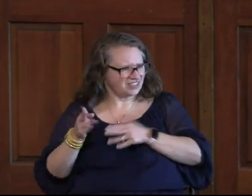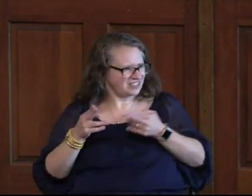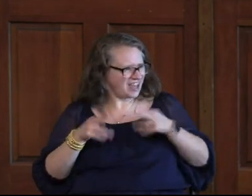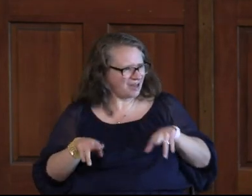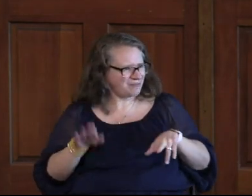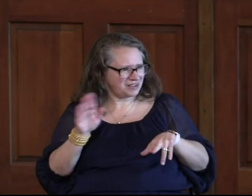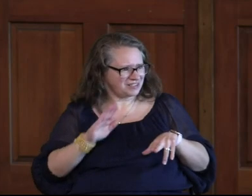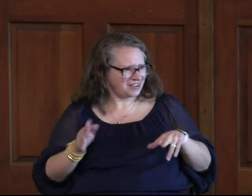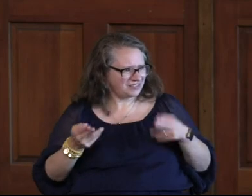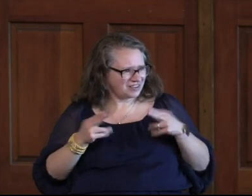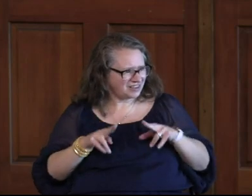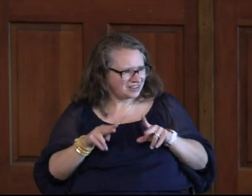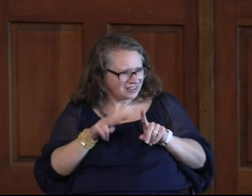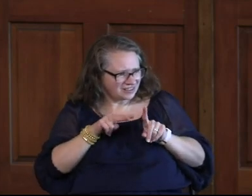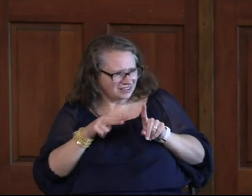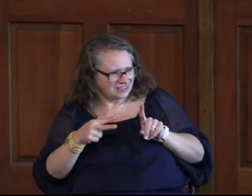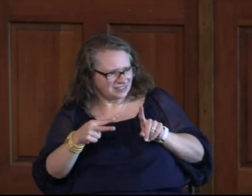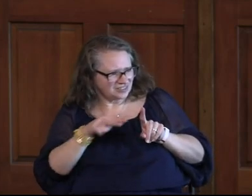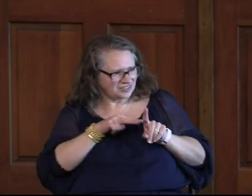To That Some